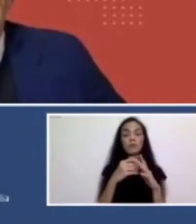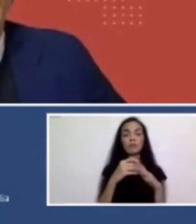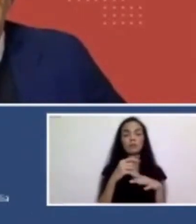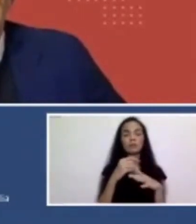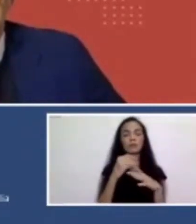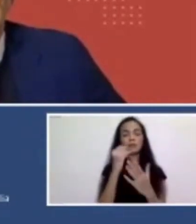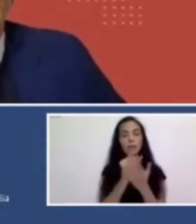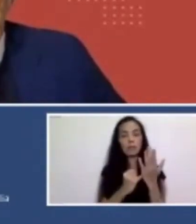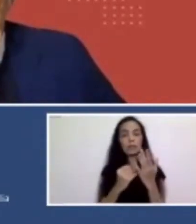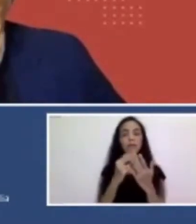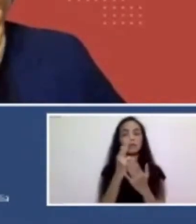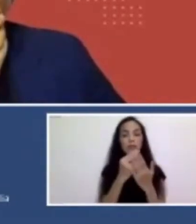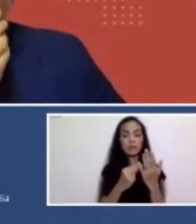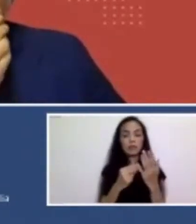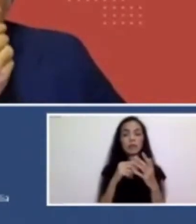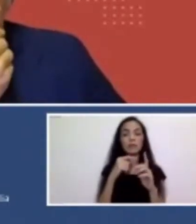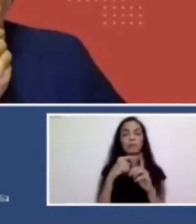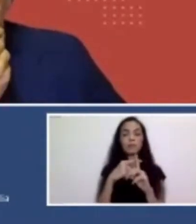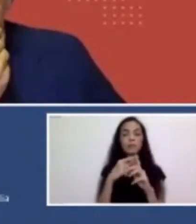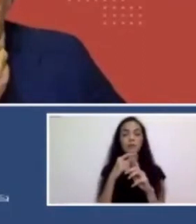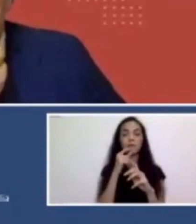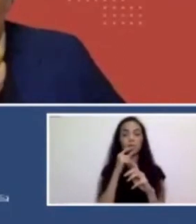for Melbourne Theatre Company.